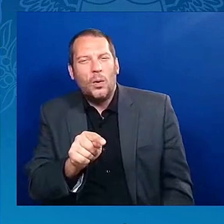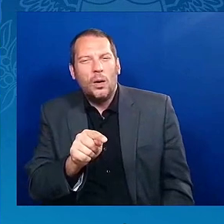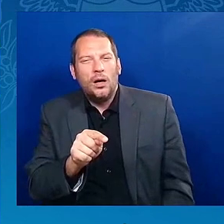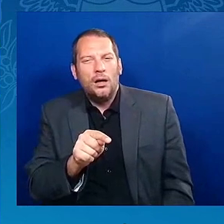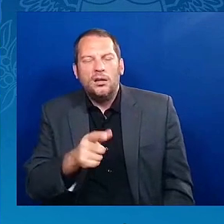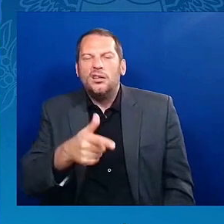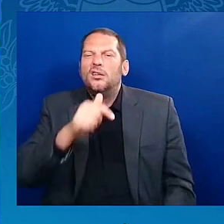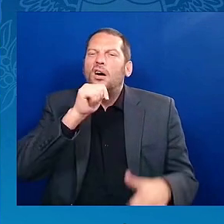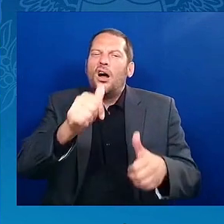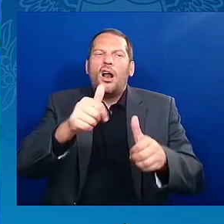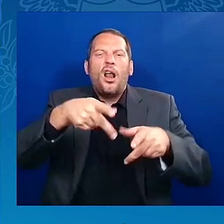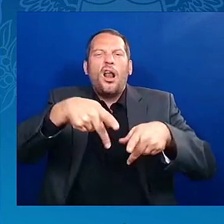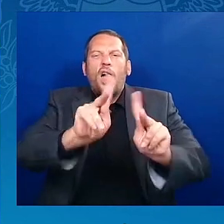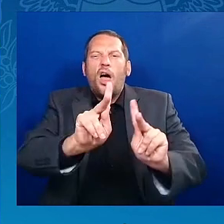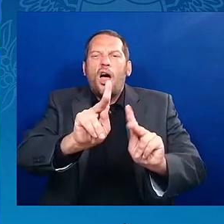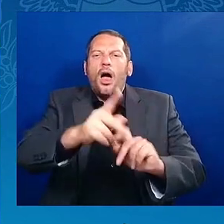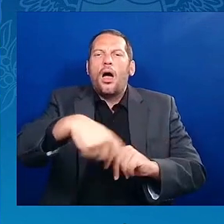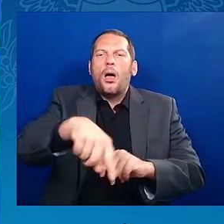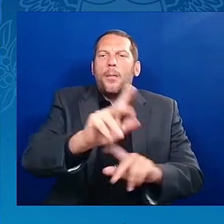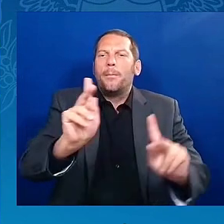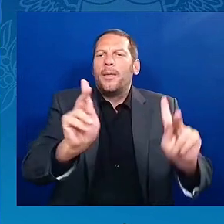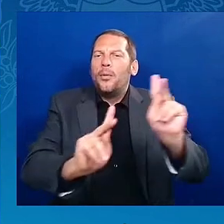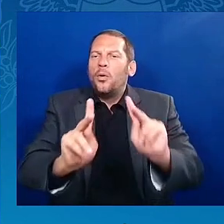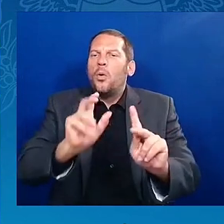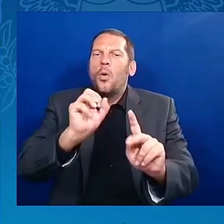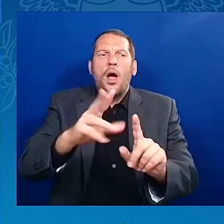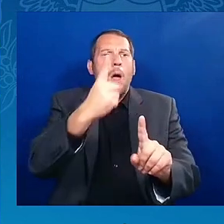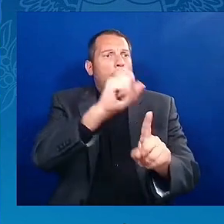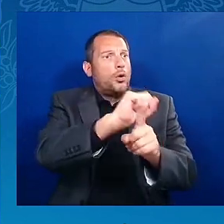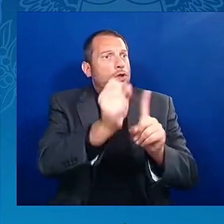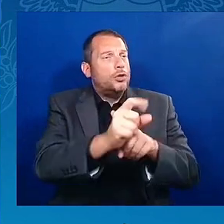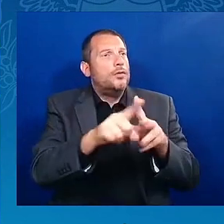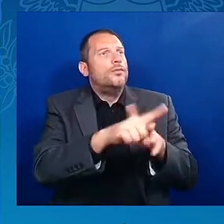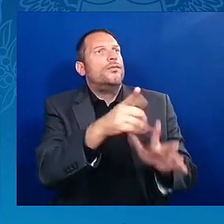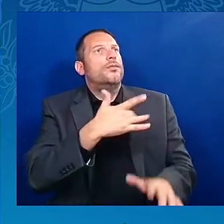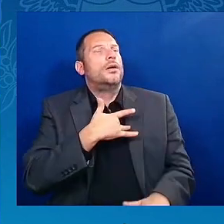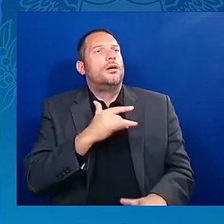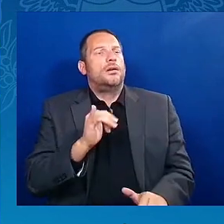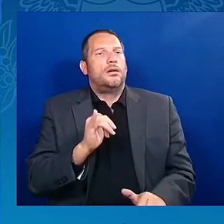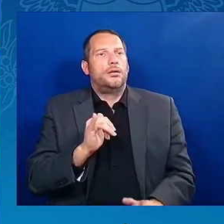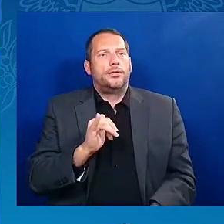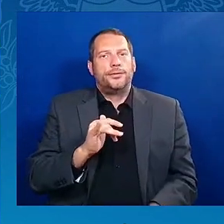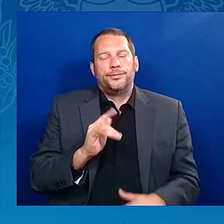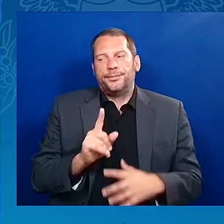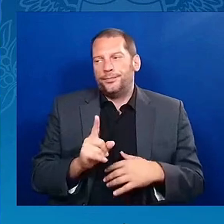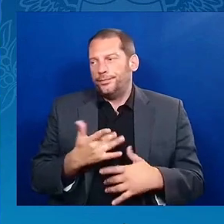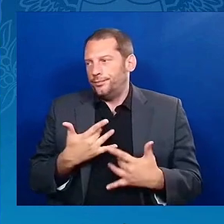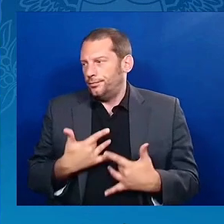We are all there with you. And that's the beauty of what 100 Black Men does as an organization.